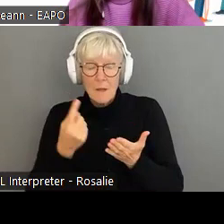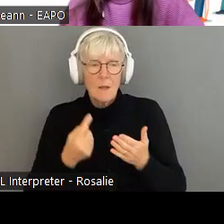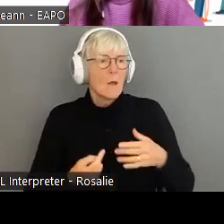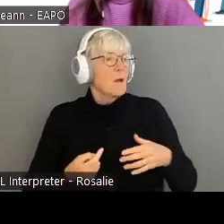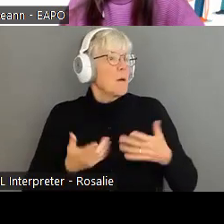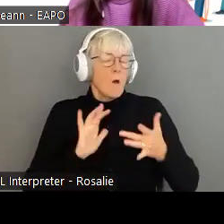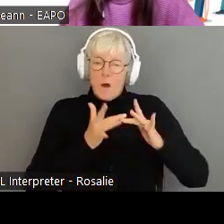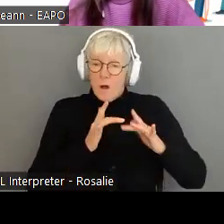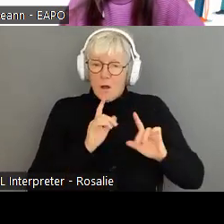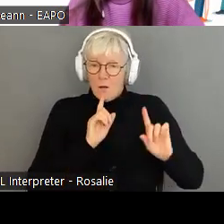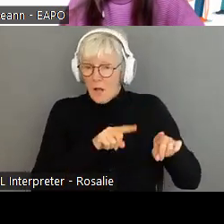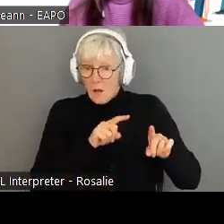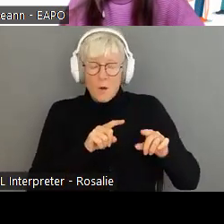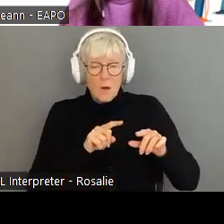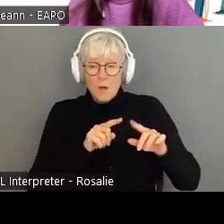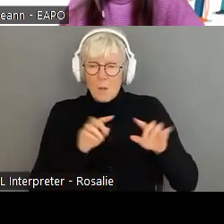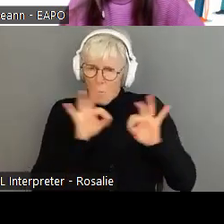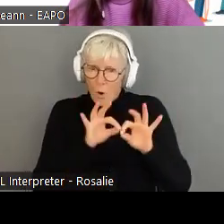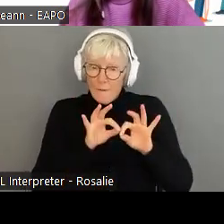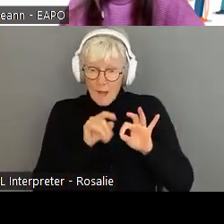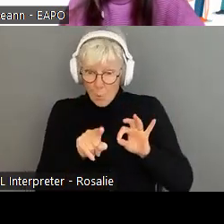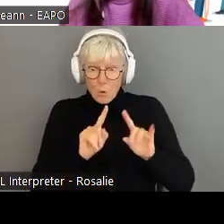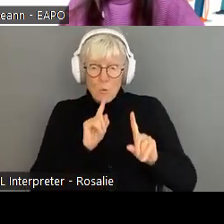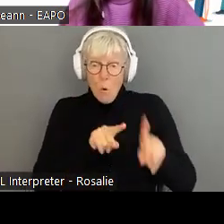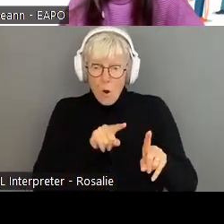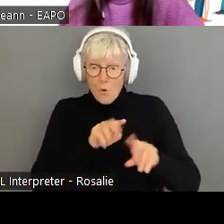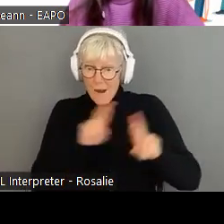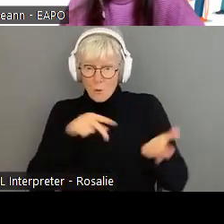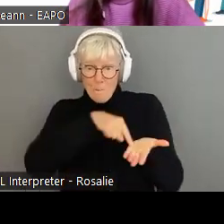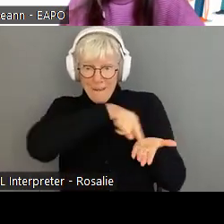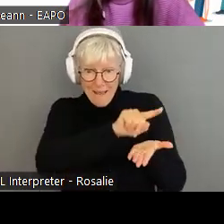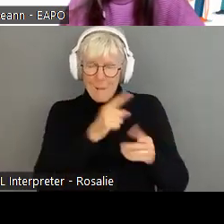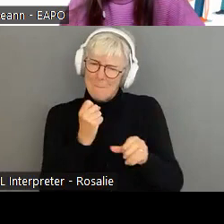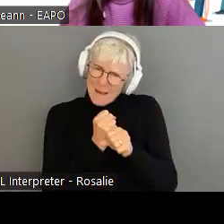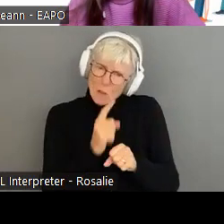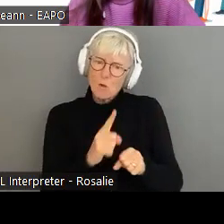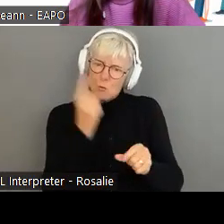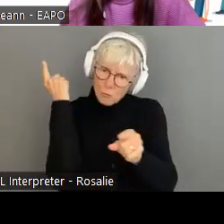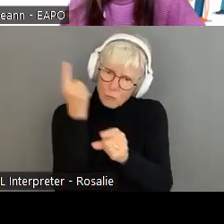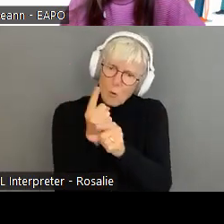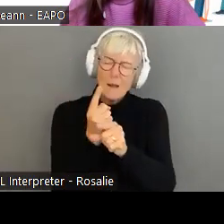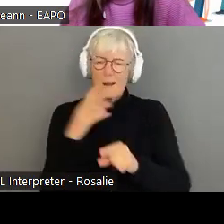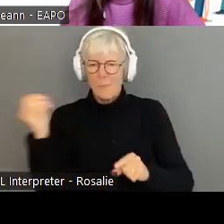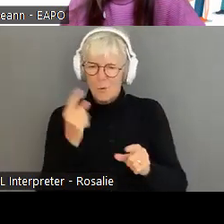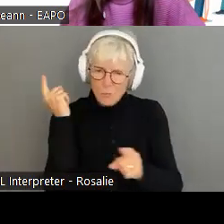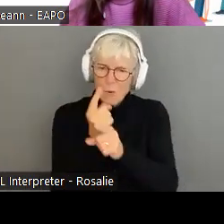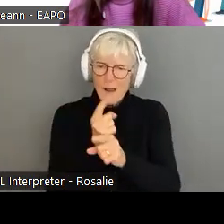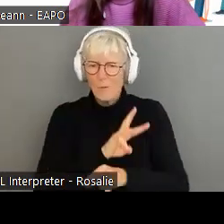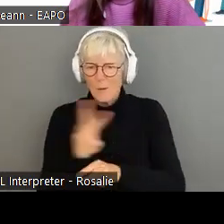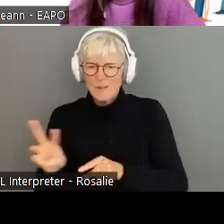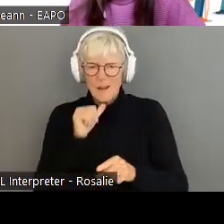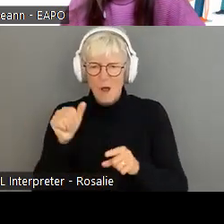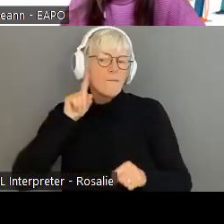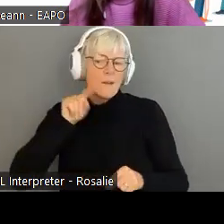brand's website, you want to make sure that you're going to that legitimate company's website. So, um, those are some of the top scams that we're seeing,